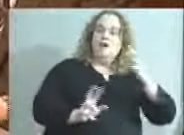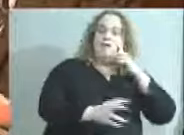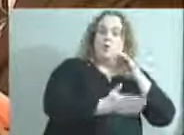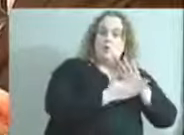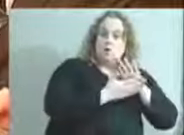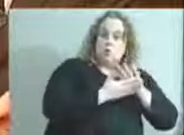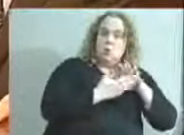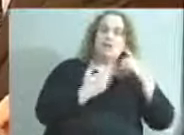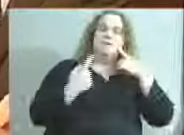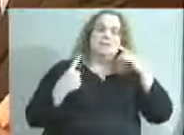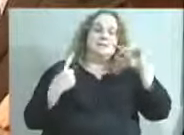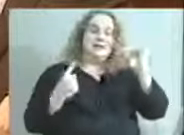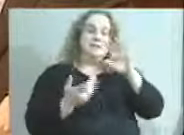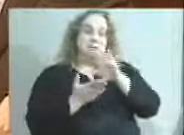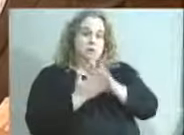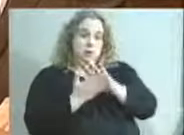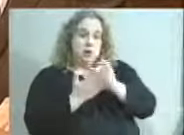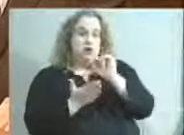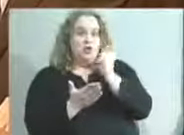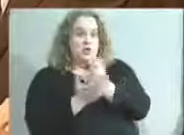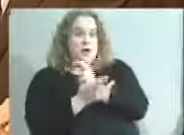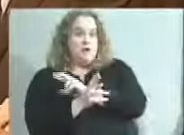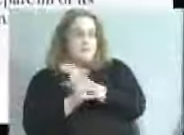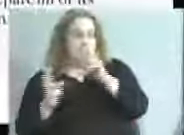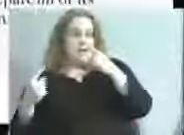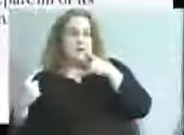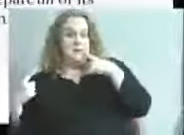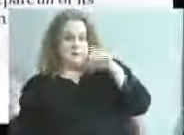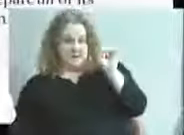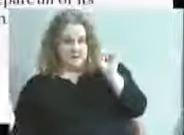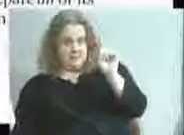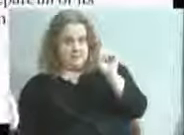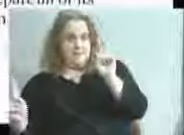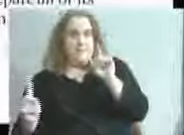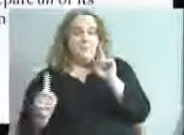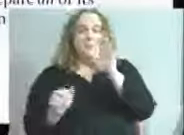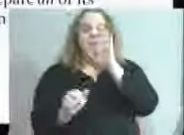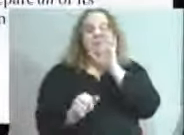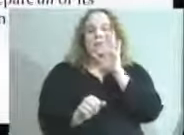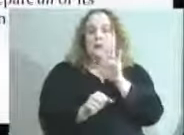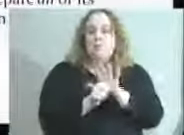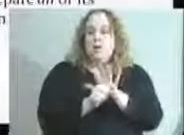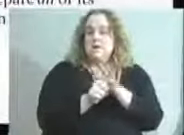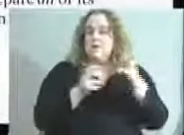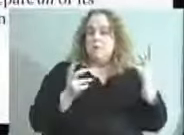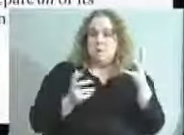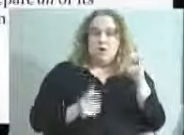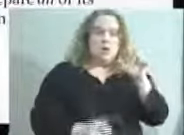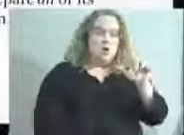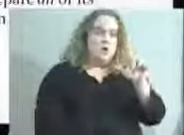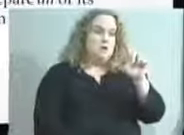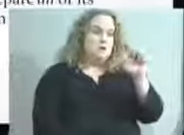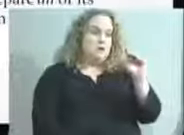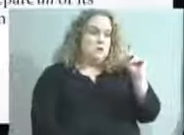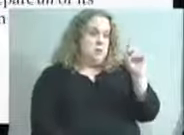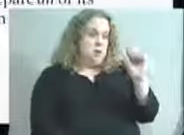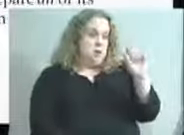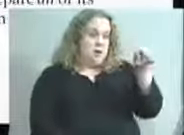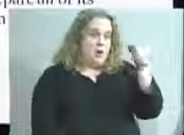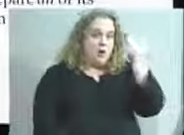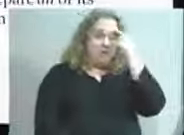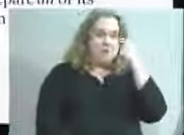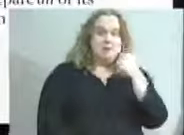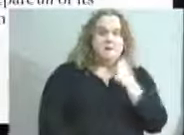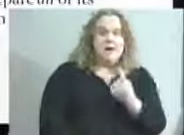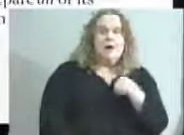prepared to succeed. What the pledge is all about is Louisville Metro Government has said we'll work every day to